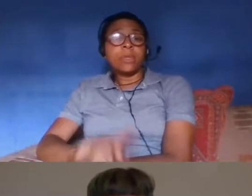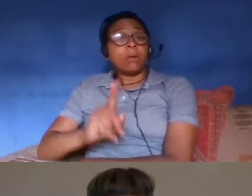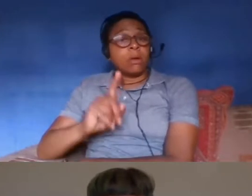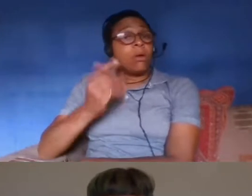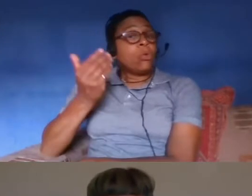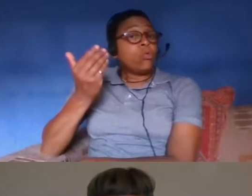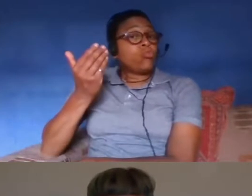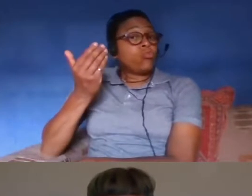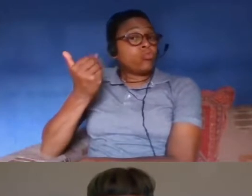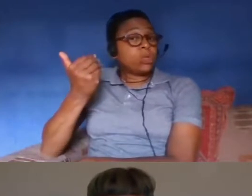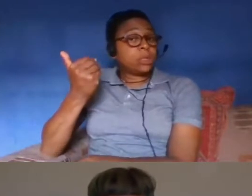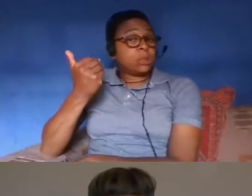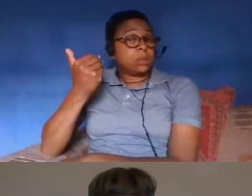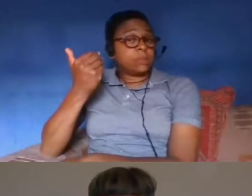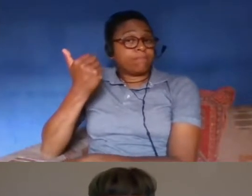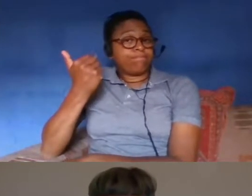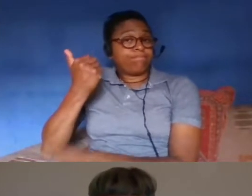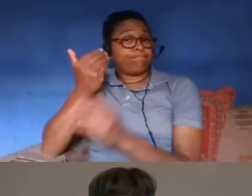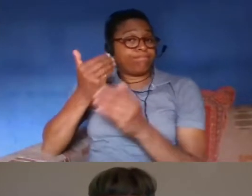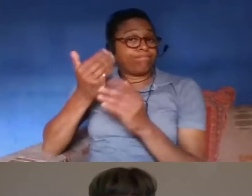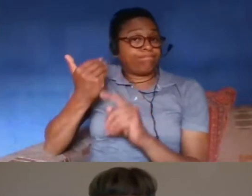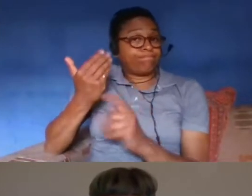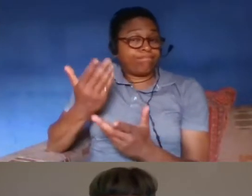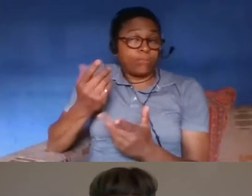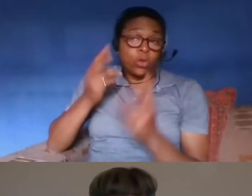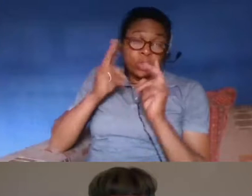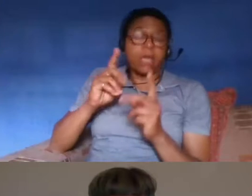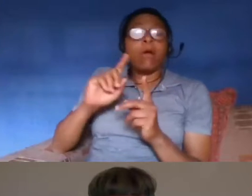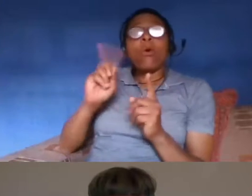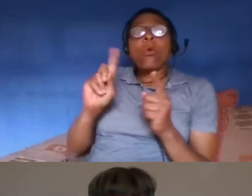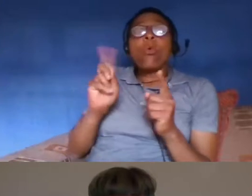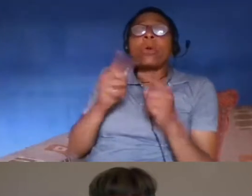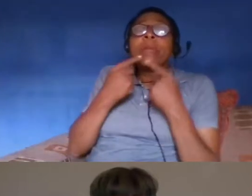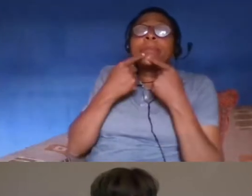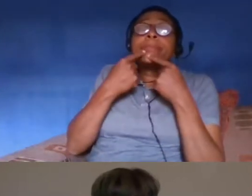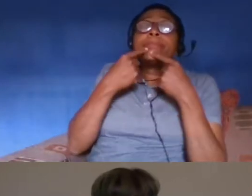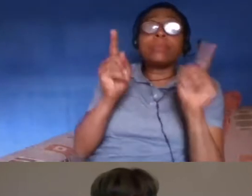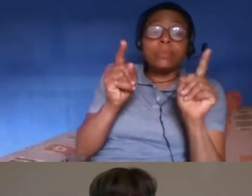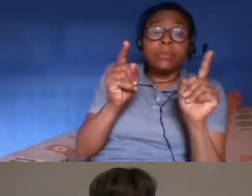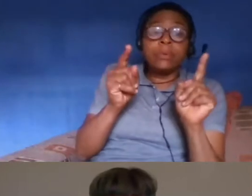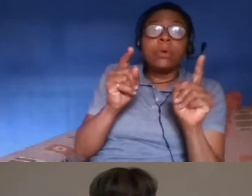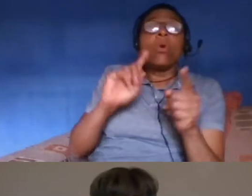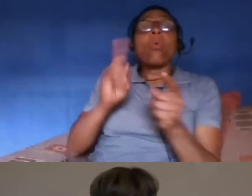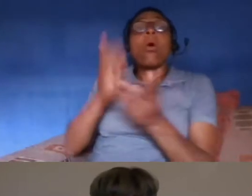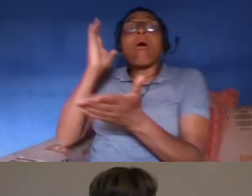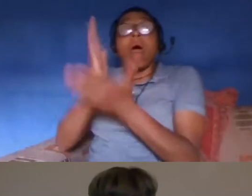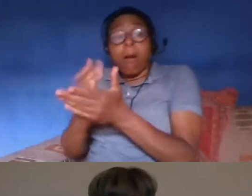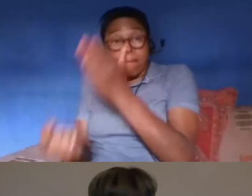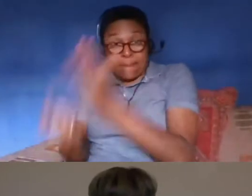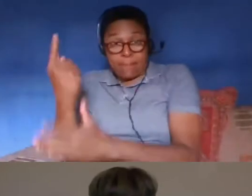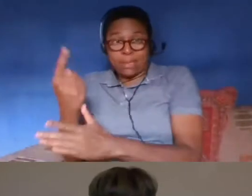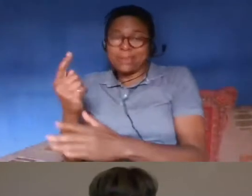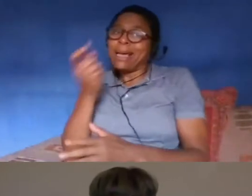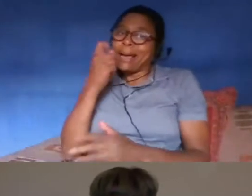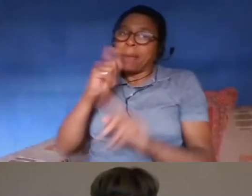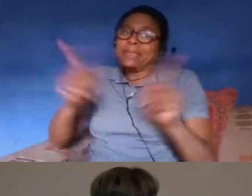actually there's a distinct gap between what's said and what is actually done we just have to look at the experience of syrian